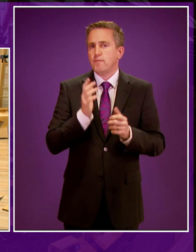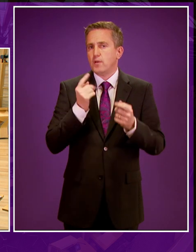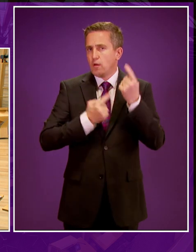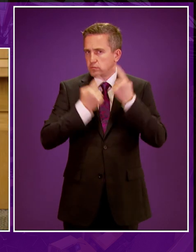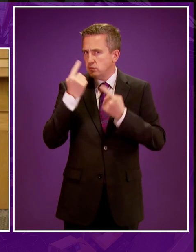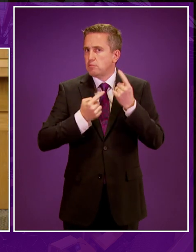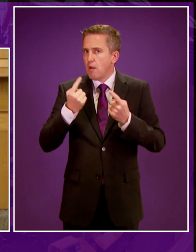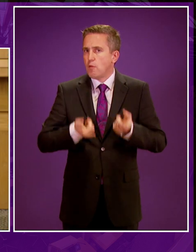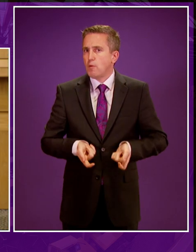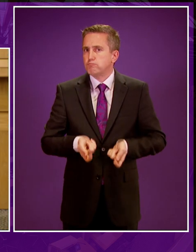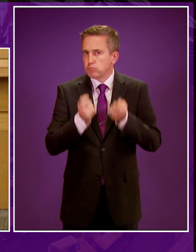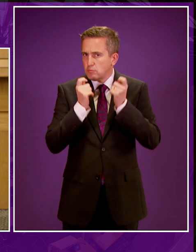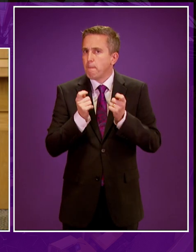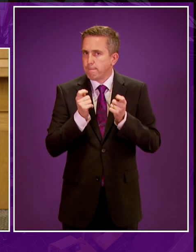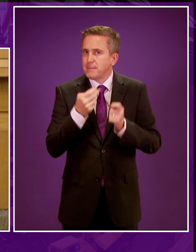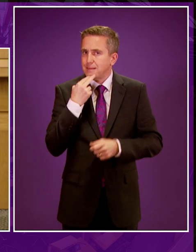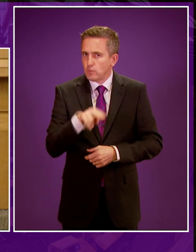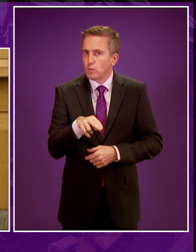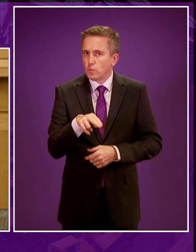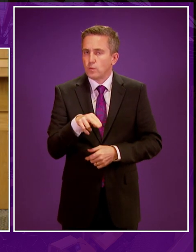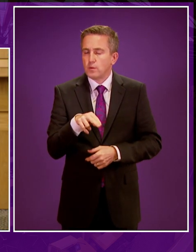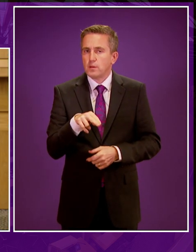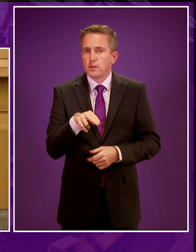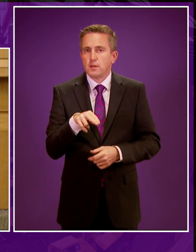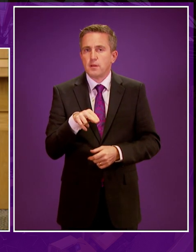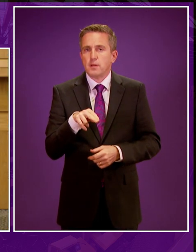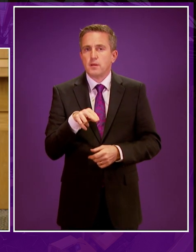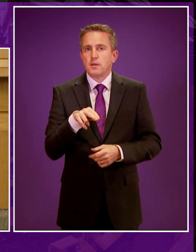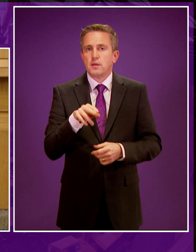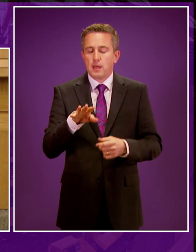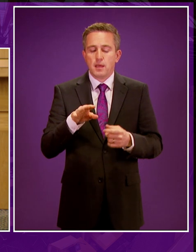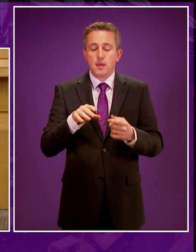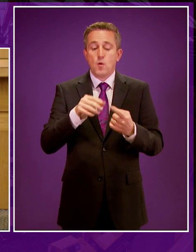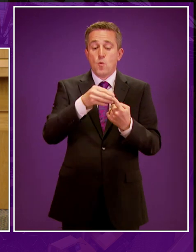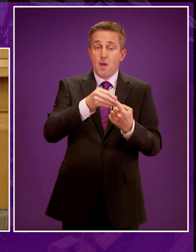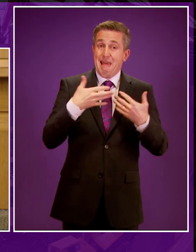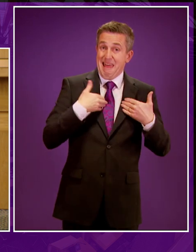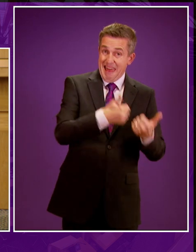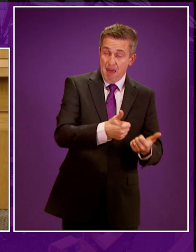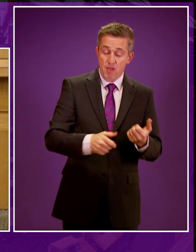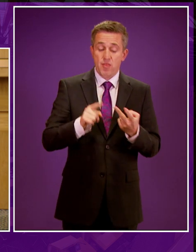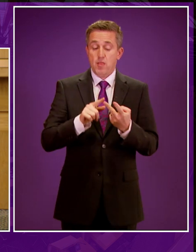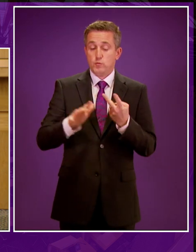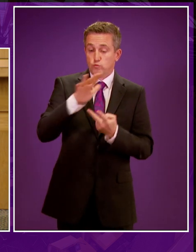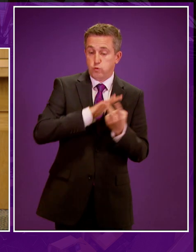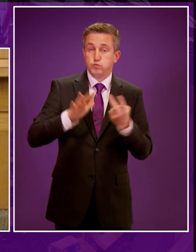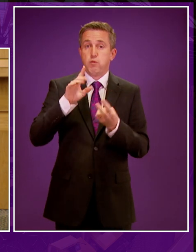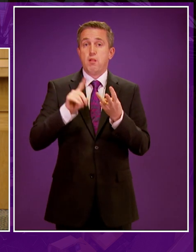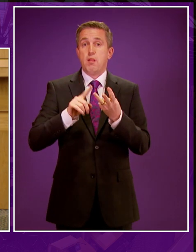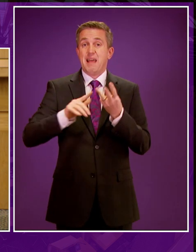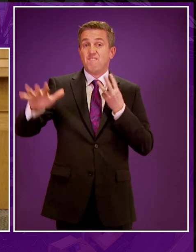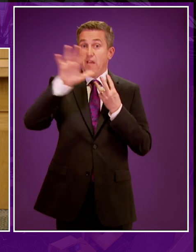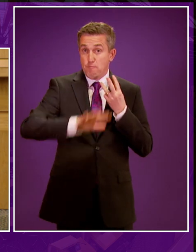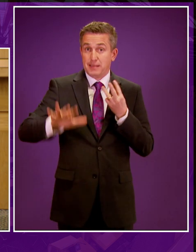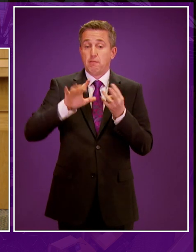in all speeches this afternoon were in the broad categories of health, social, environmental and economic